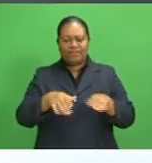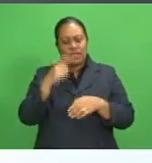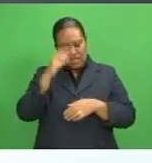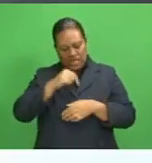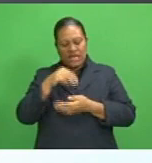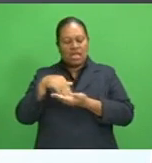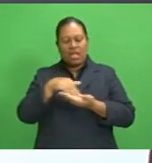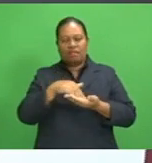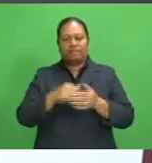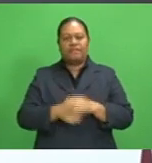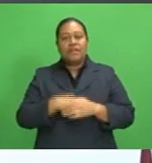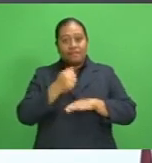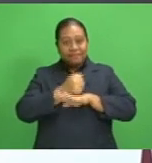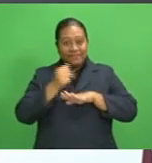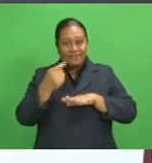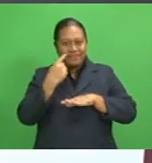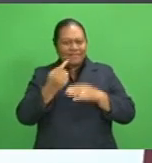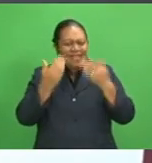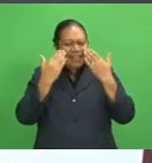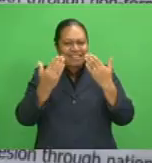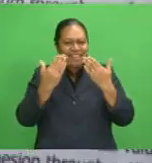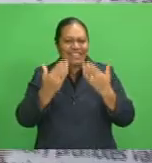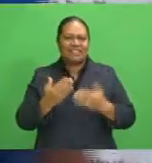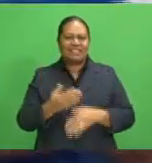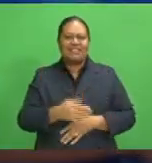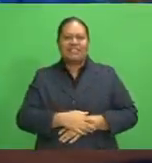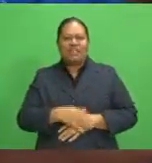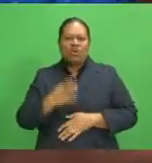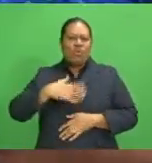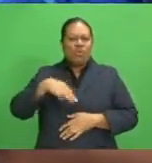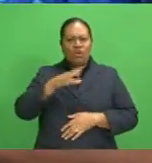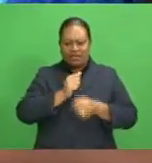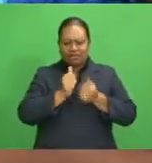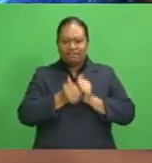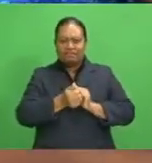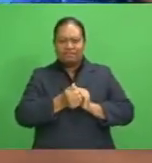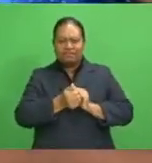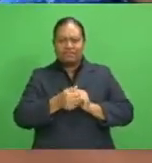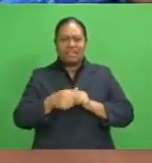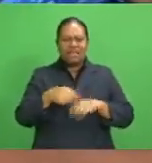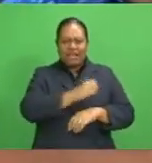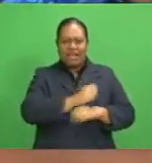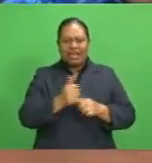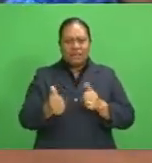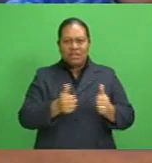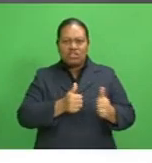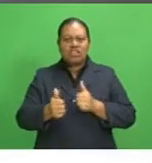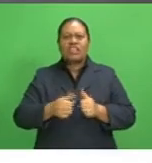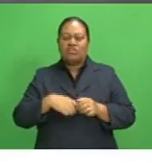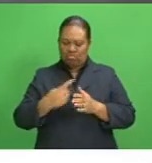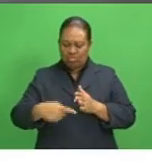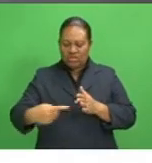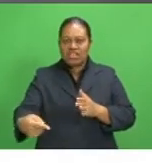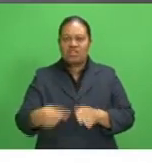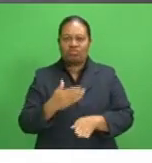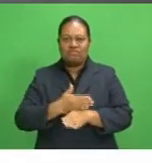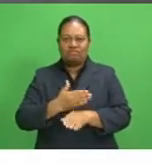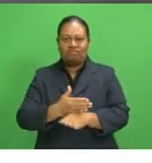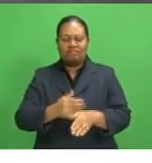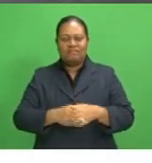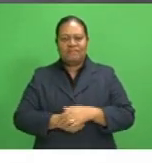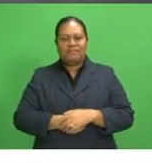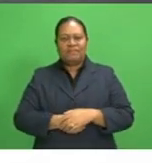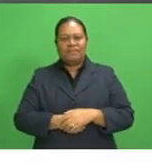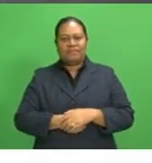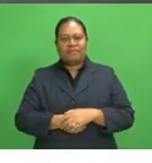The government acknowledges the tireless efforts put in by sports administrators to hit the ground running. It just demonstrates your